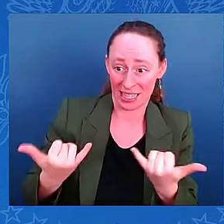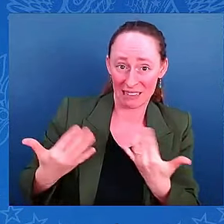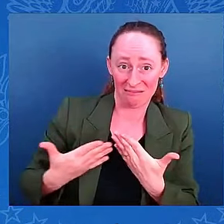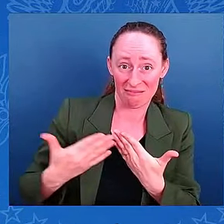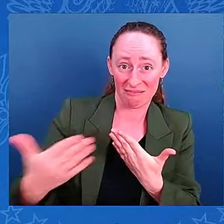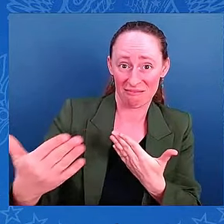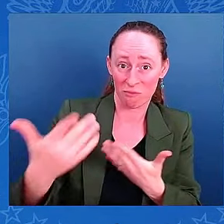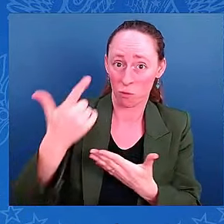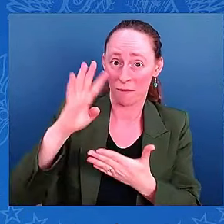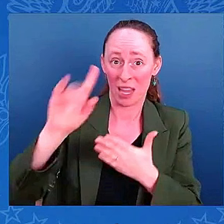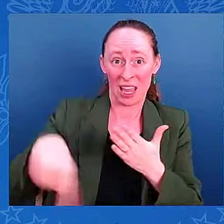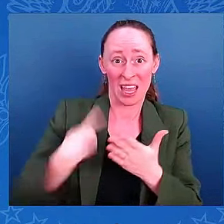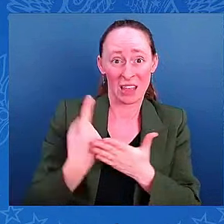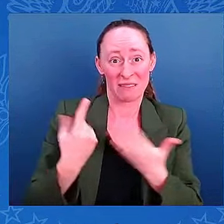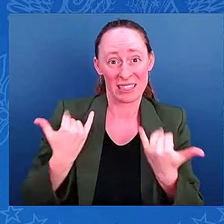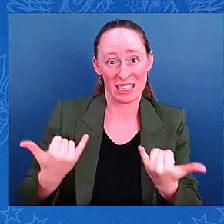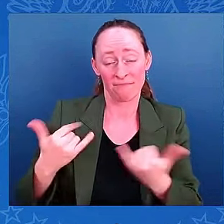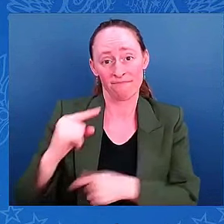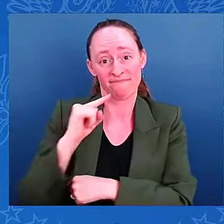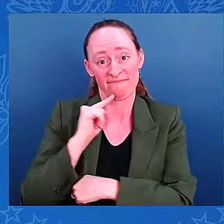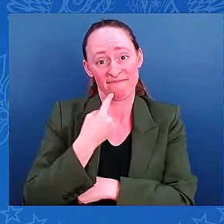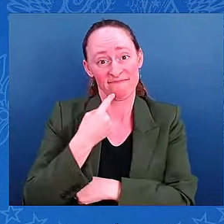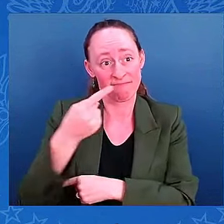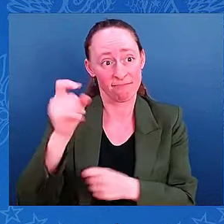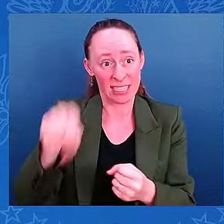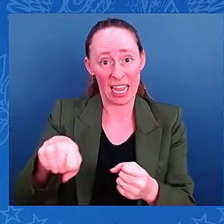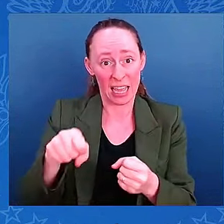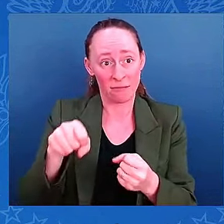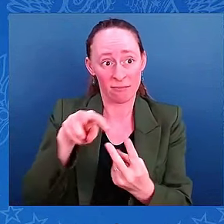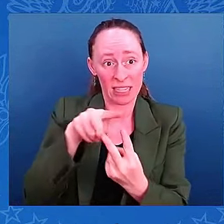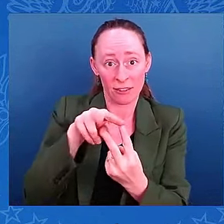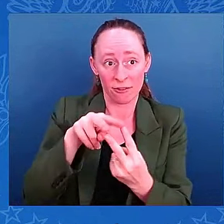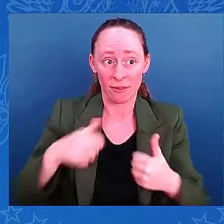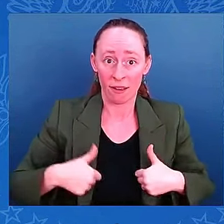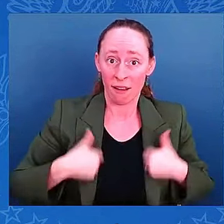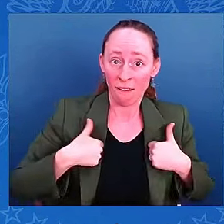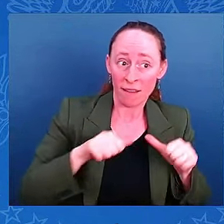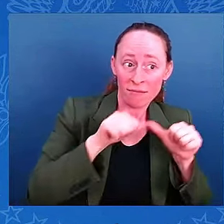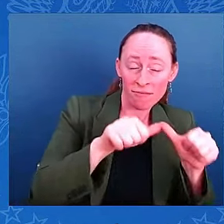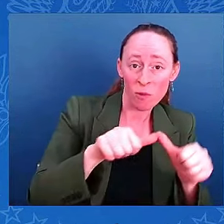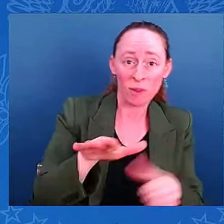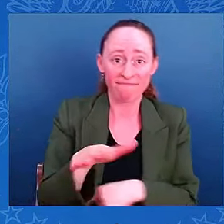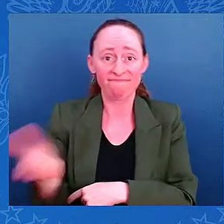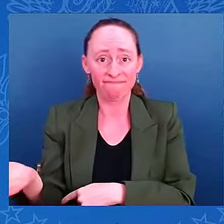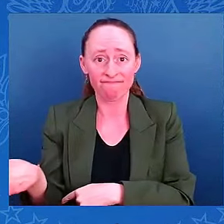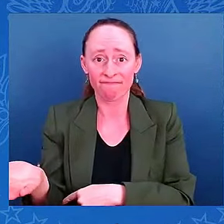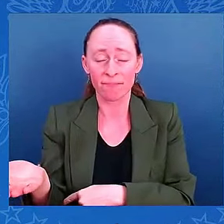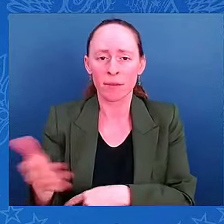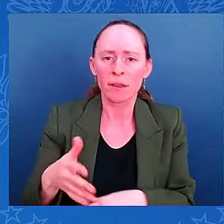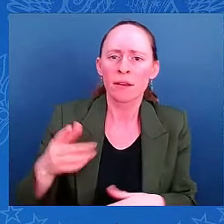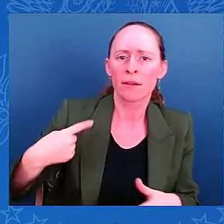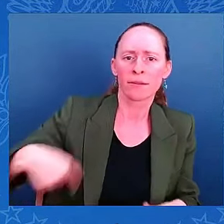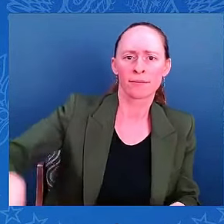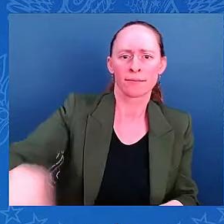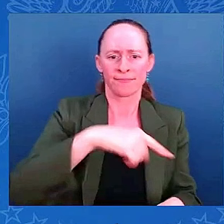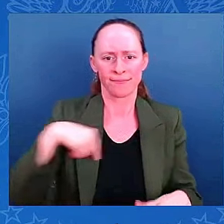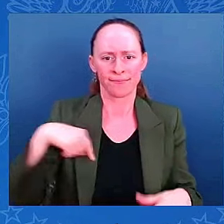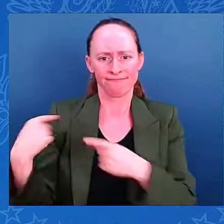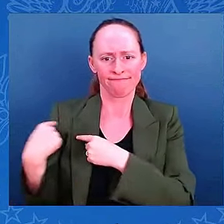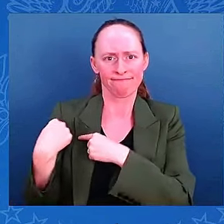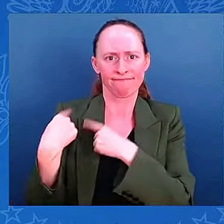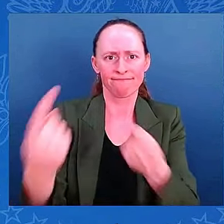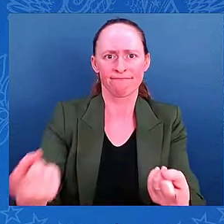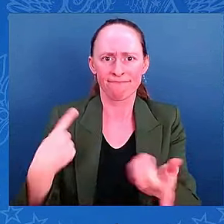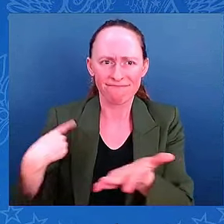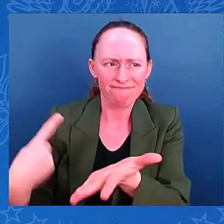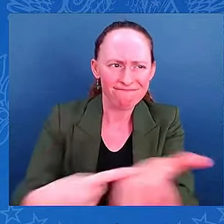Second, for the last week, my team has done everything possible to prepare for this storm. I immediately approved emergency declarations